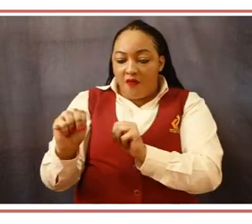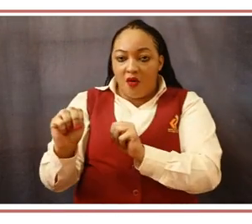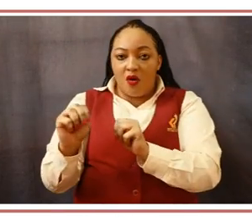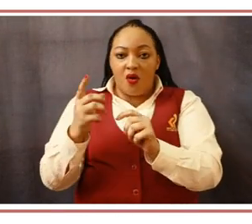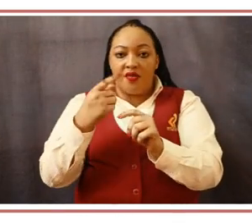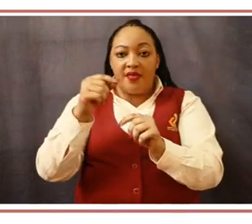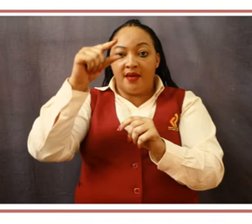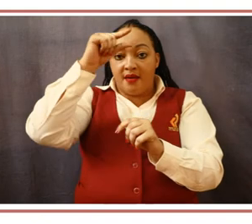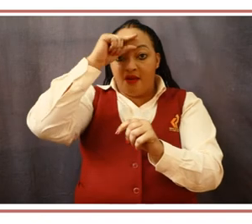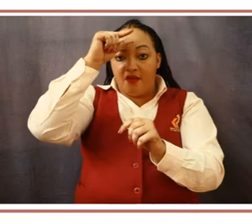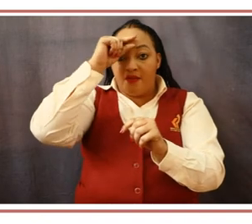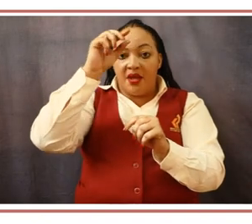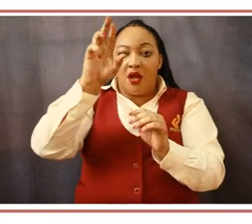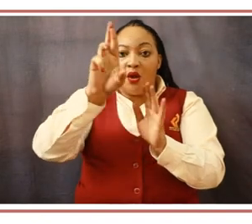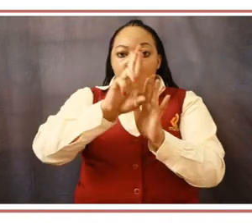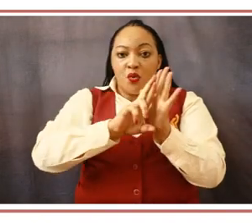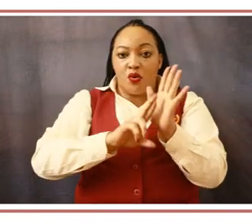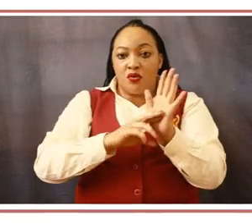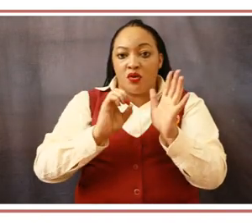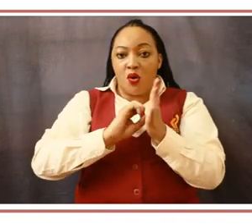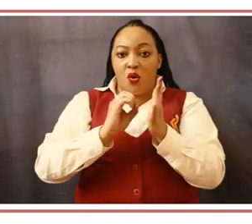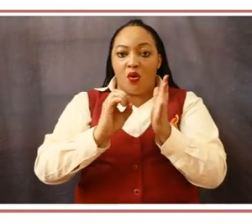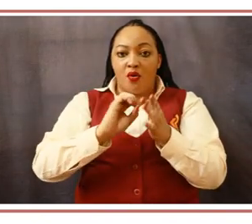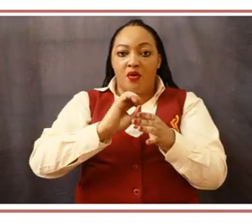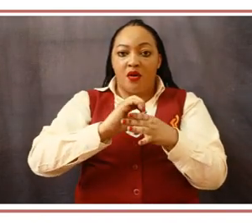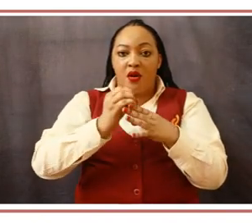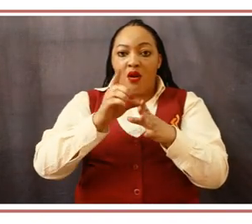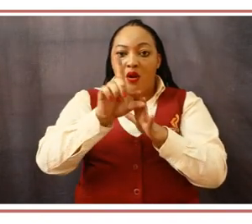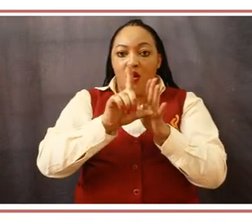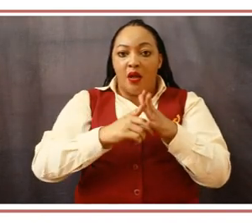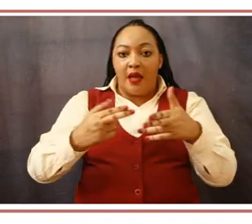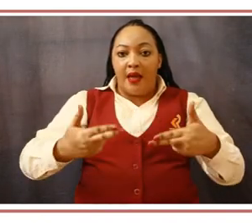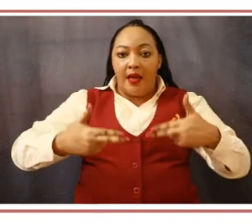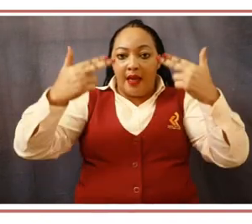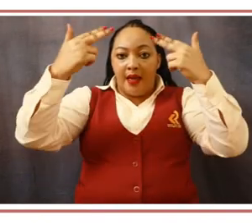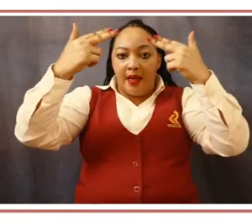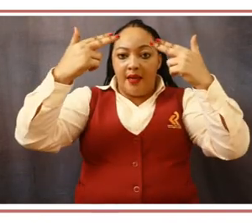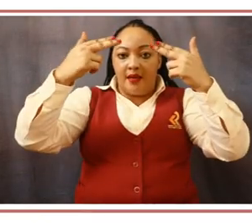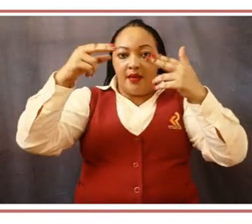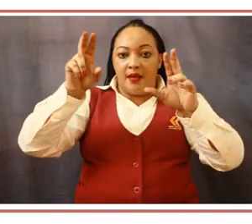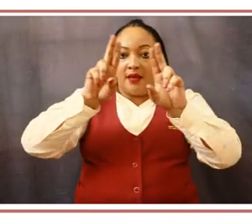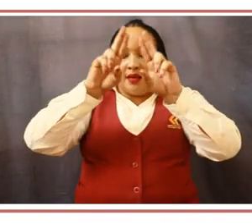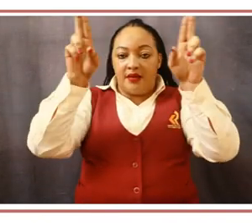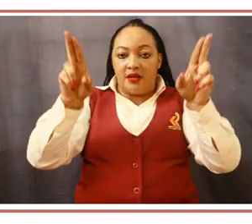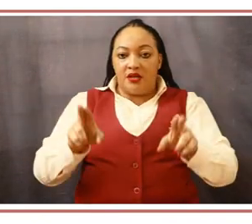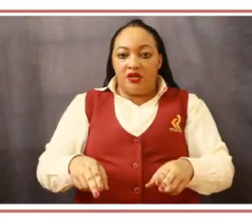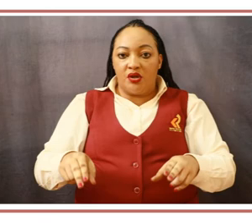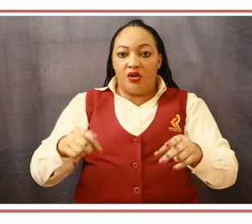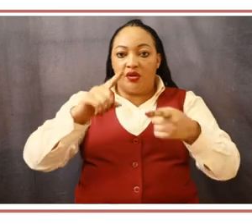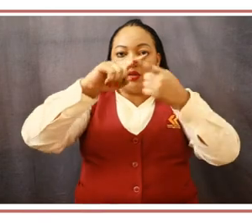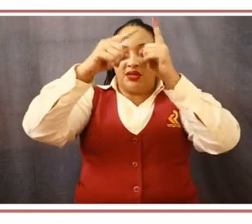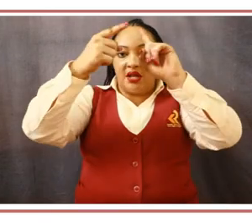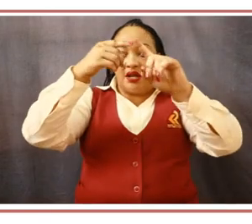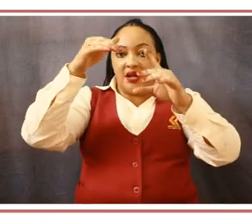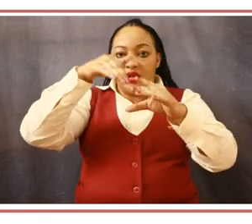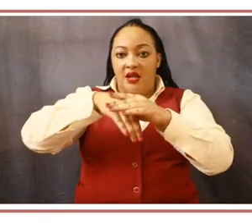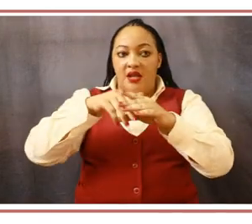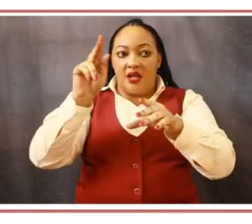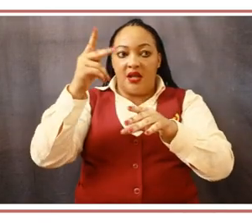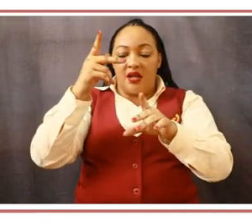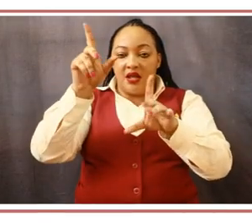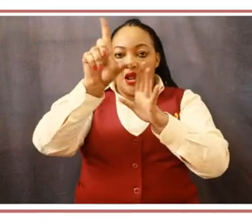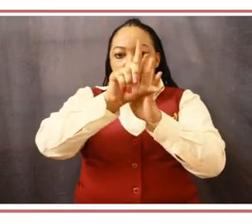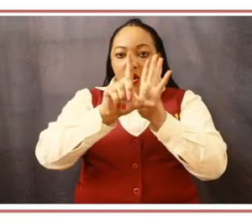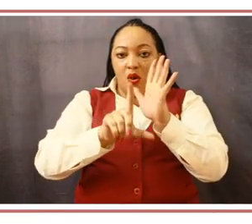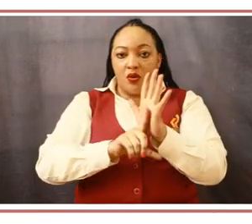accurate and up-to-date service information. We will attend to you at the relevant department within 15 minutes if prior arrangements had